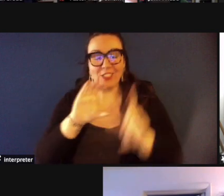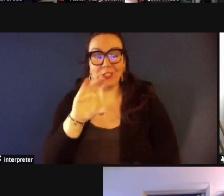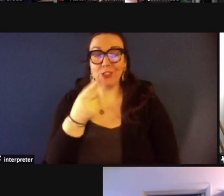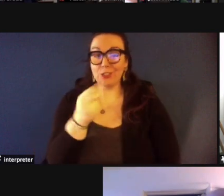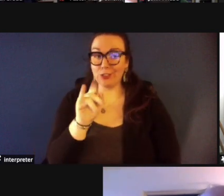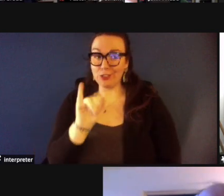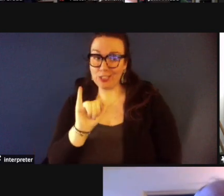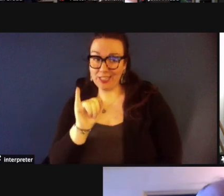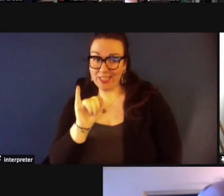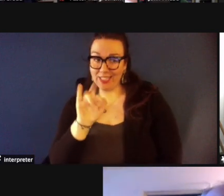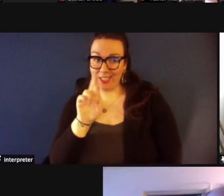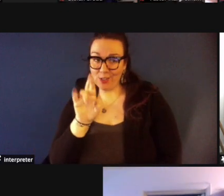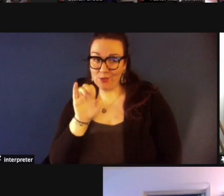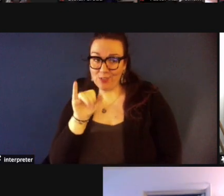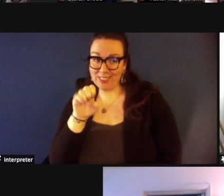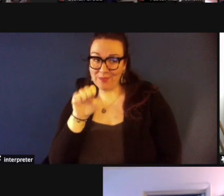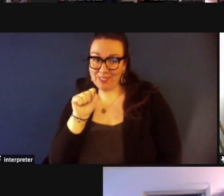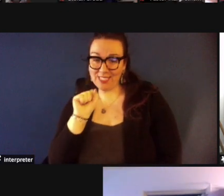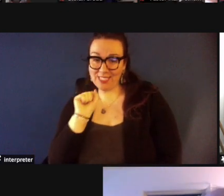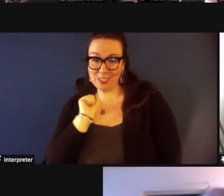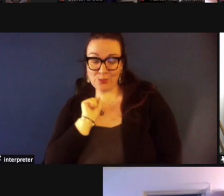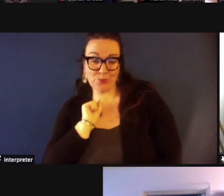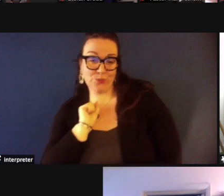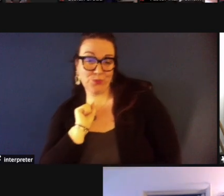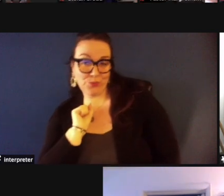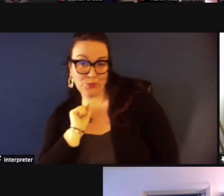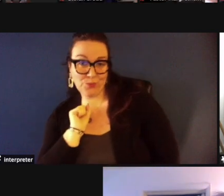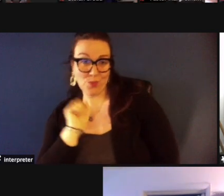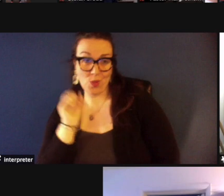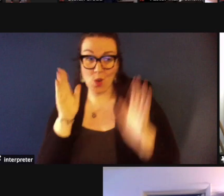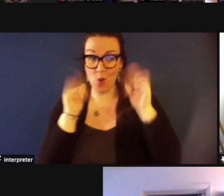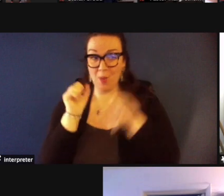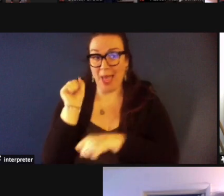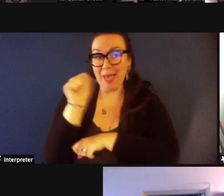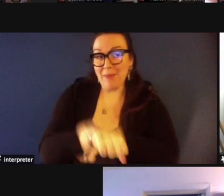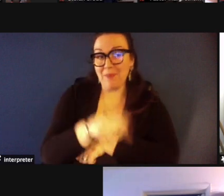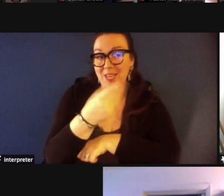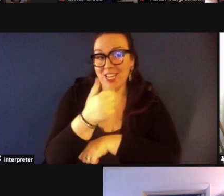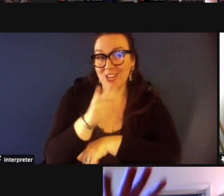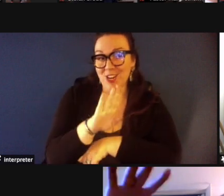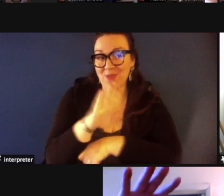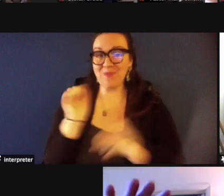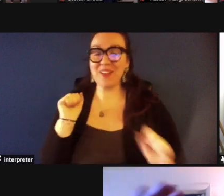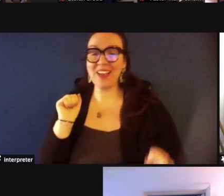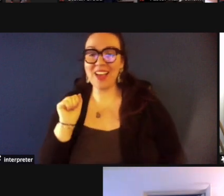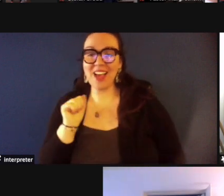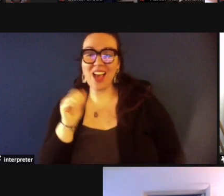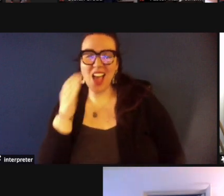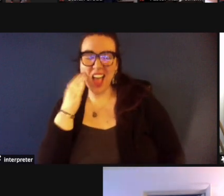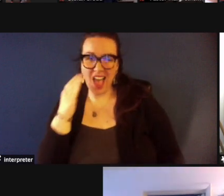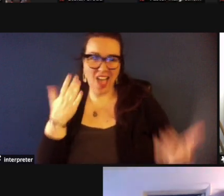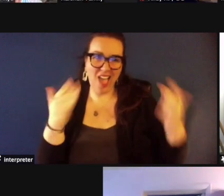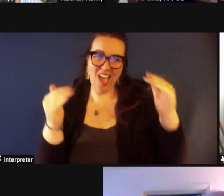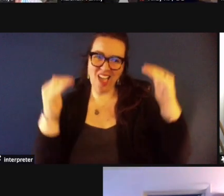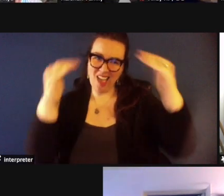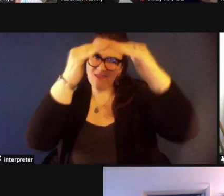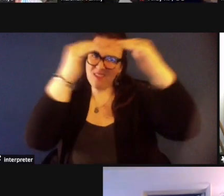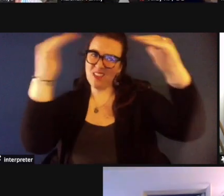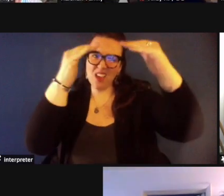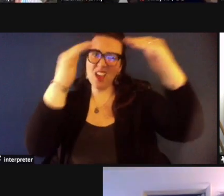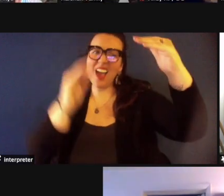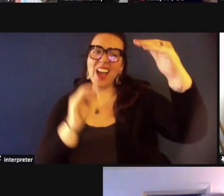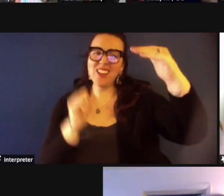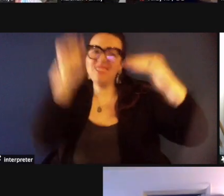i can beat herb uh you know i've got a a high bar to to clear